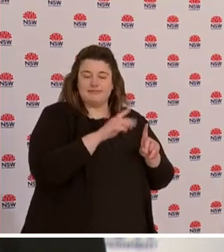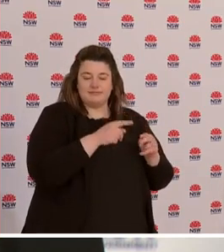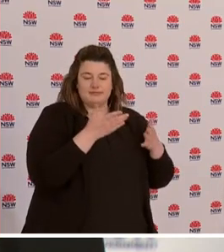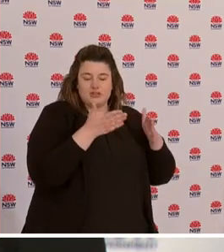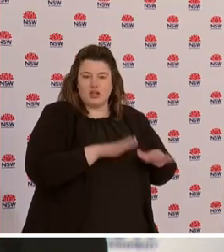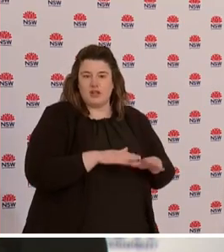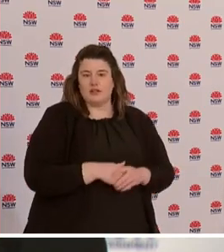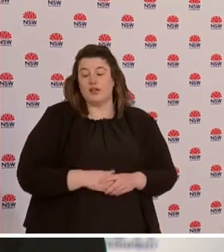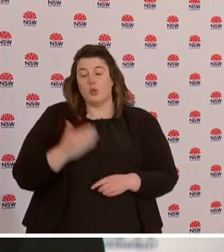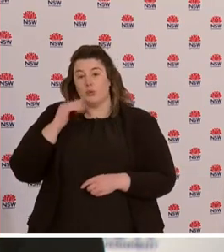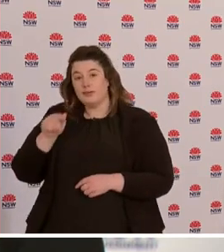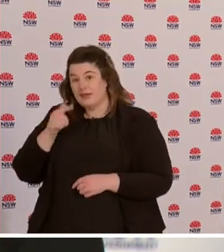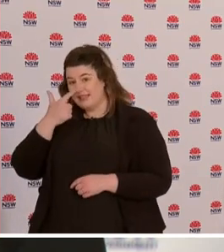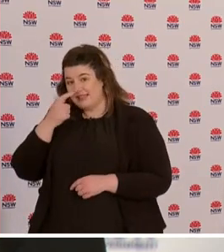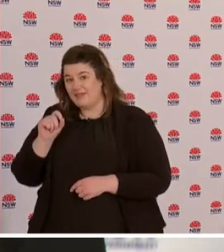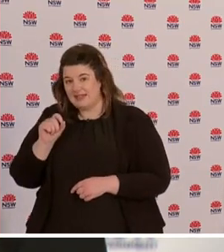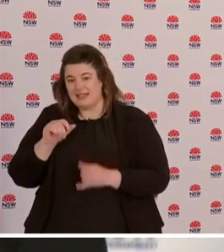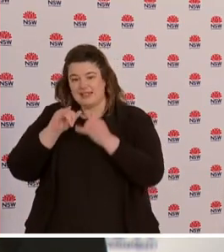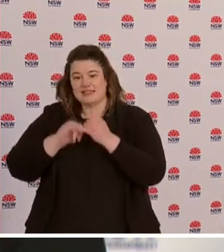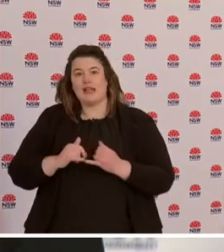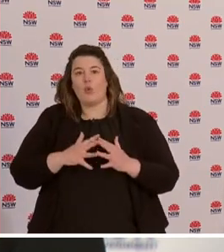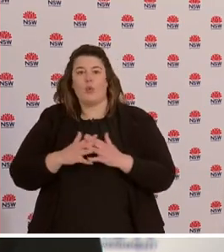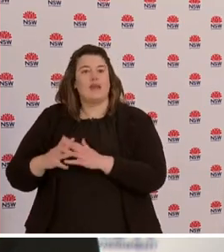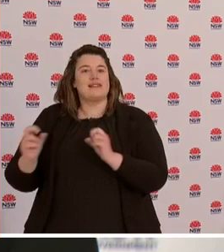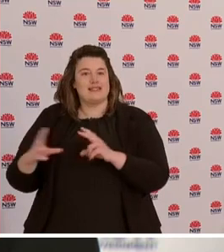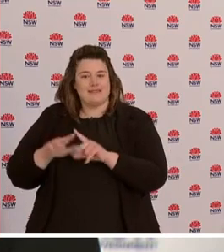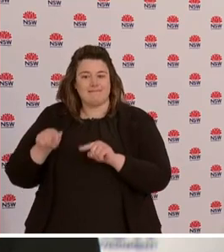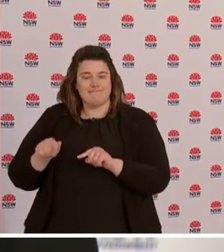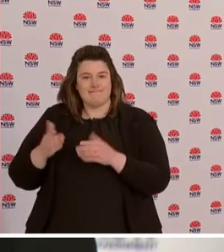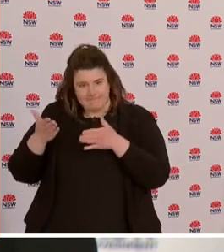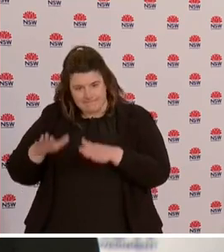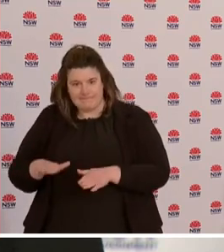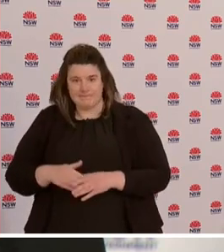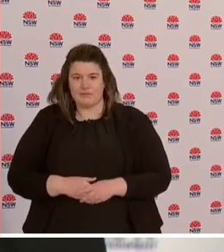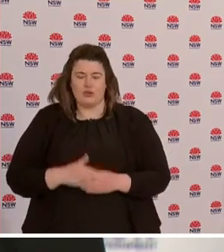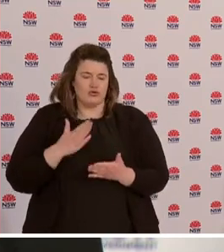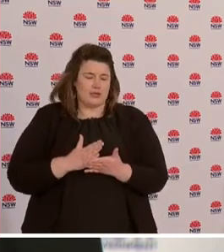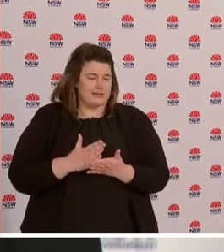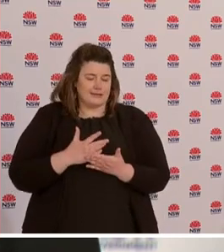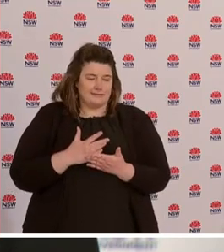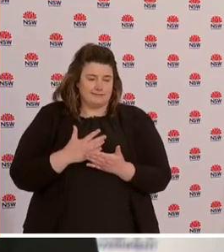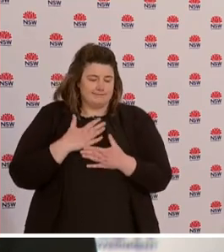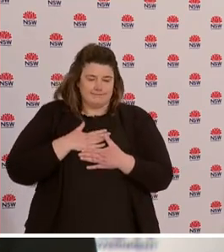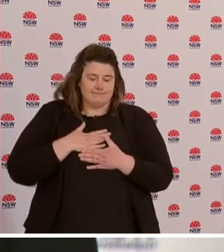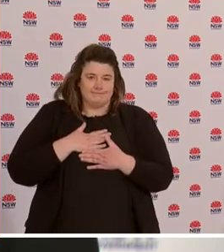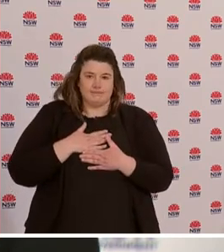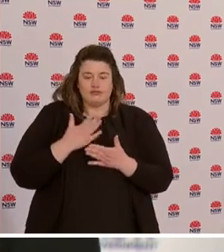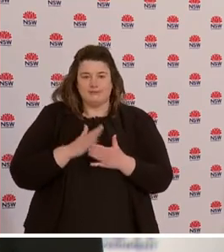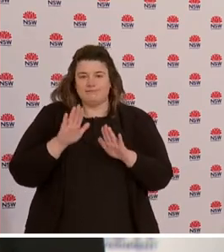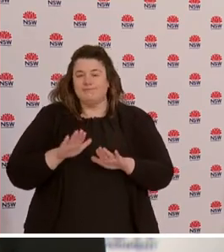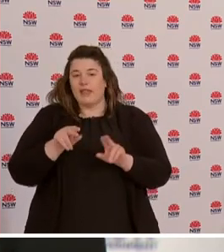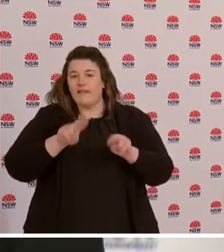70s from South West Sydney has died. These are very tragic events and our sympathies go out to their families, friends and loved ones.